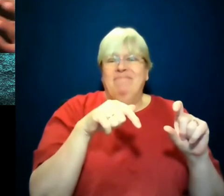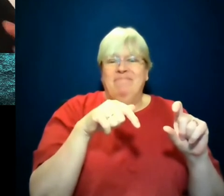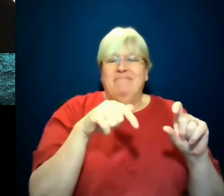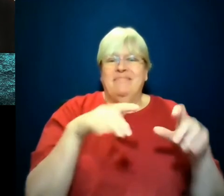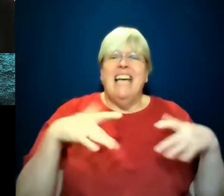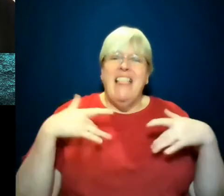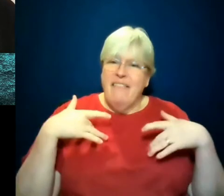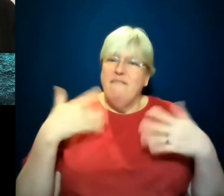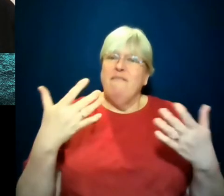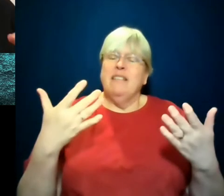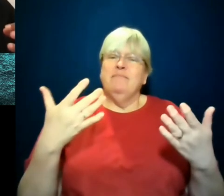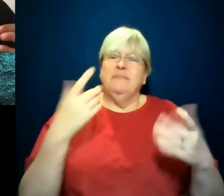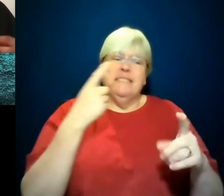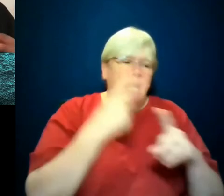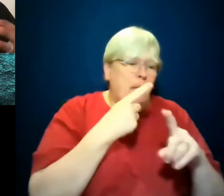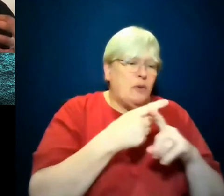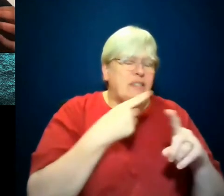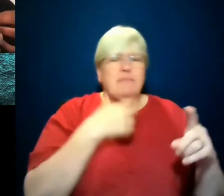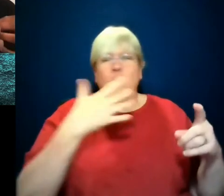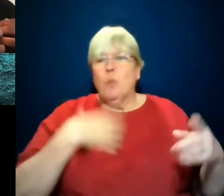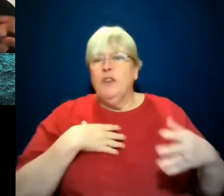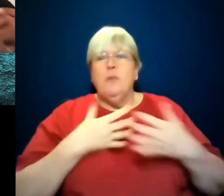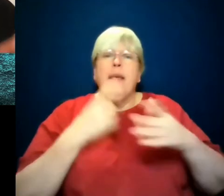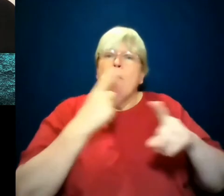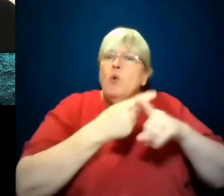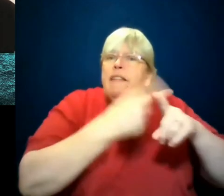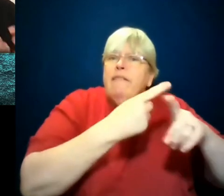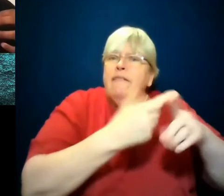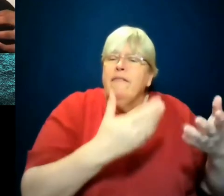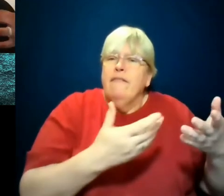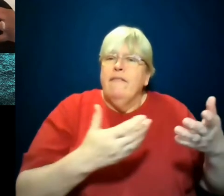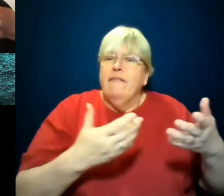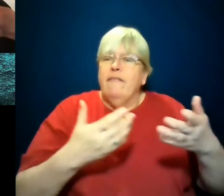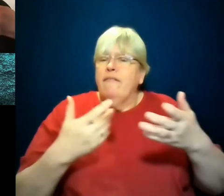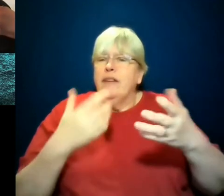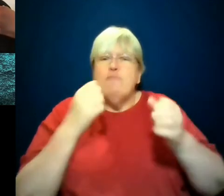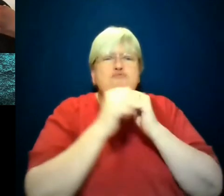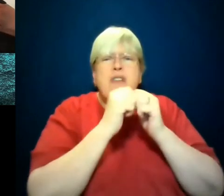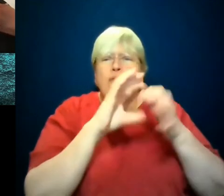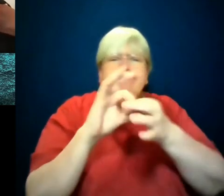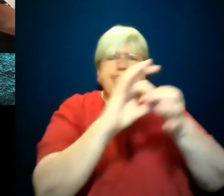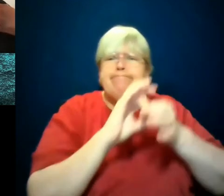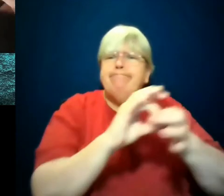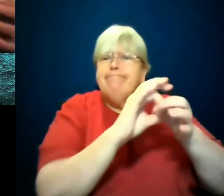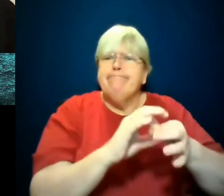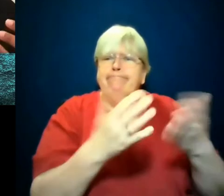between the impulse towards optimism, the impulse towards brotherhood, the impulse toward, um,